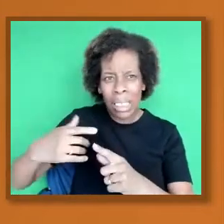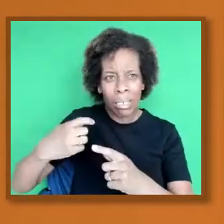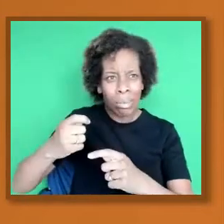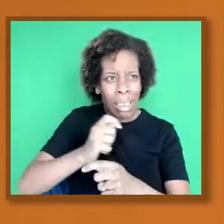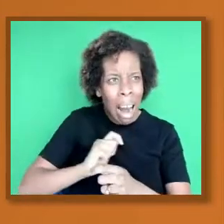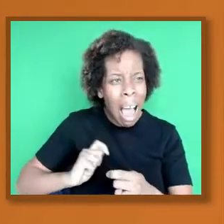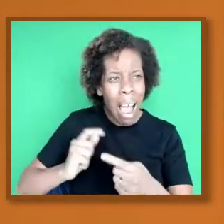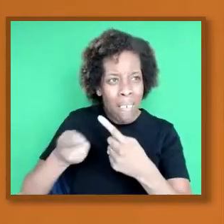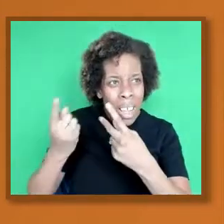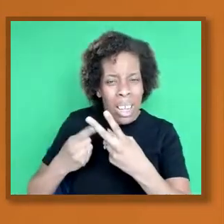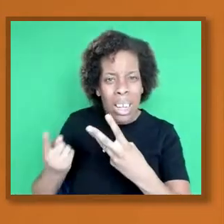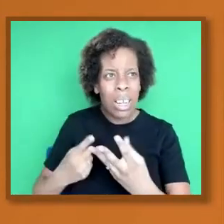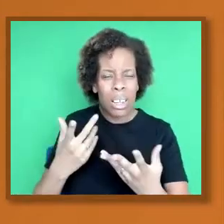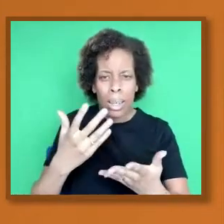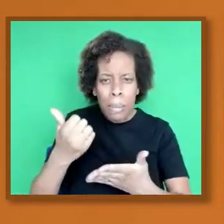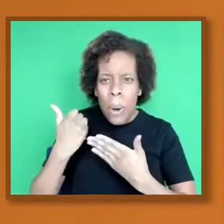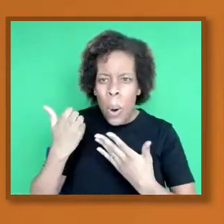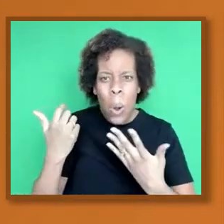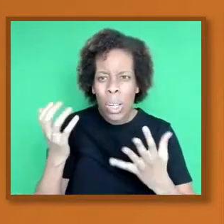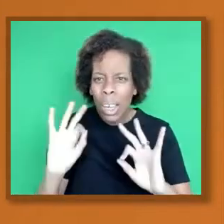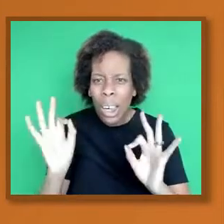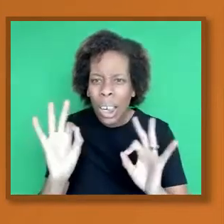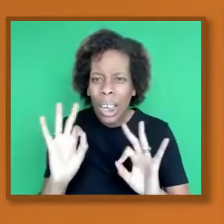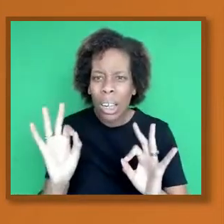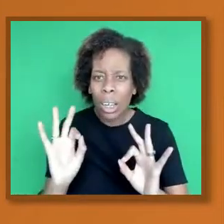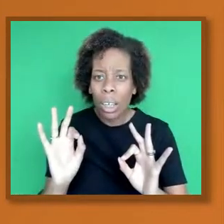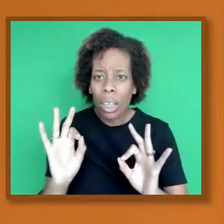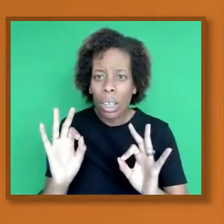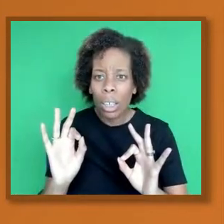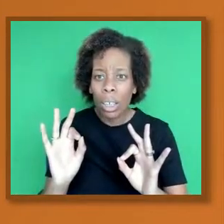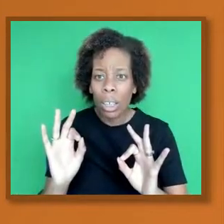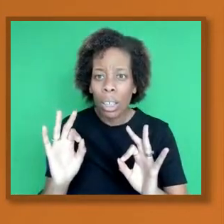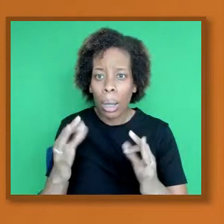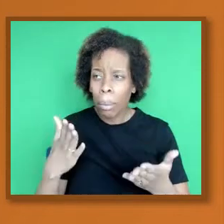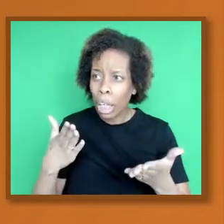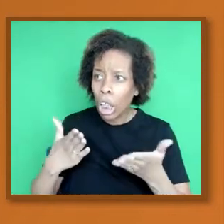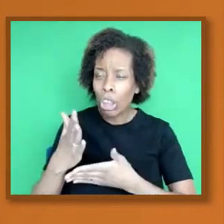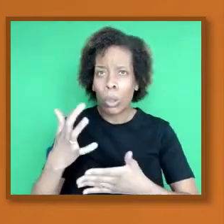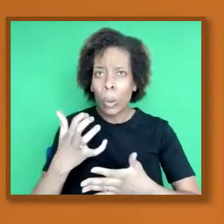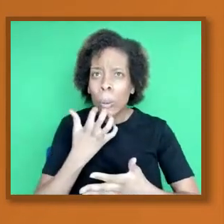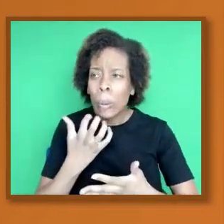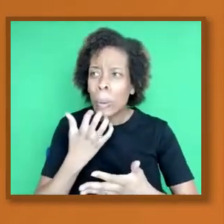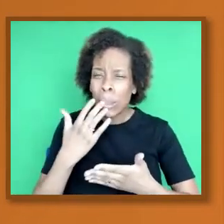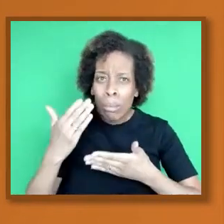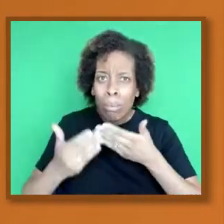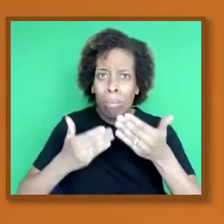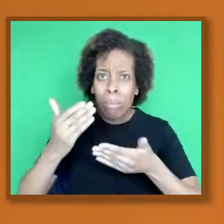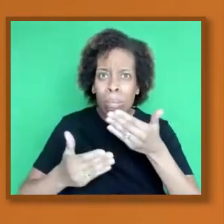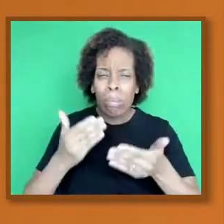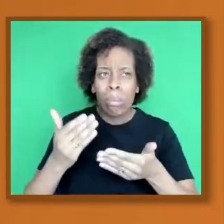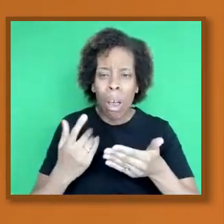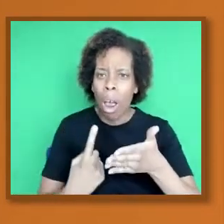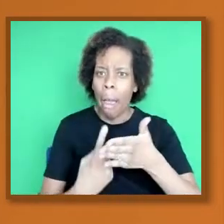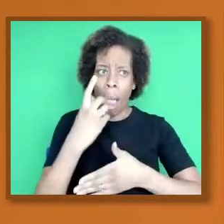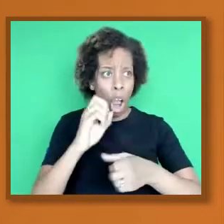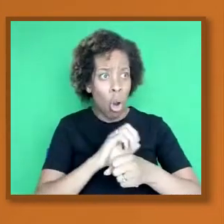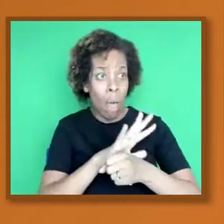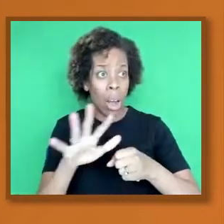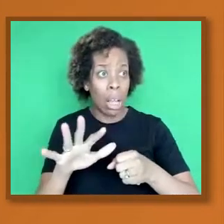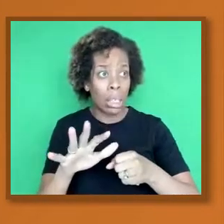we were the most vulnerable to this disease, that when we catch it, we are more likely